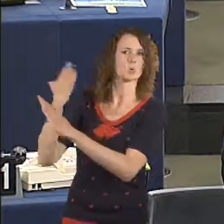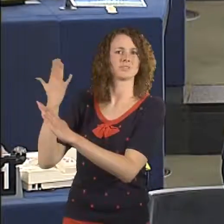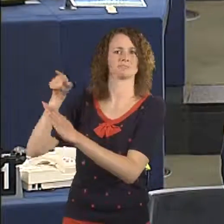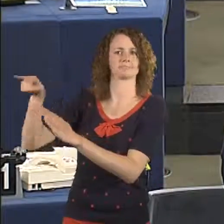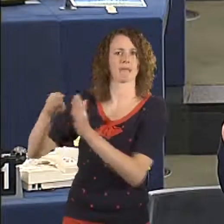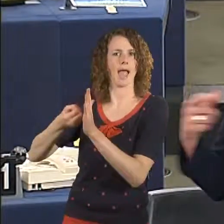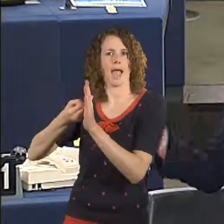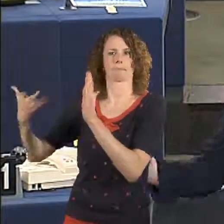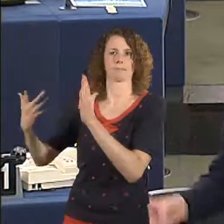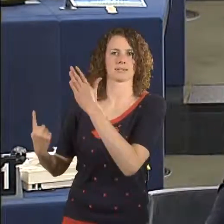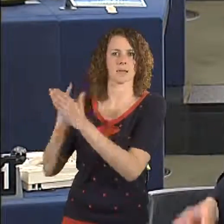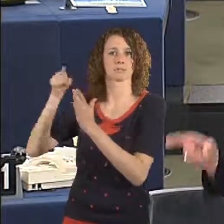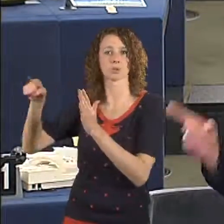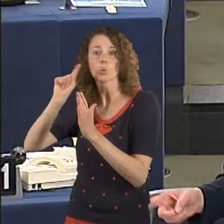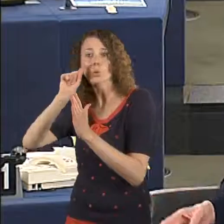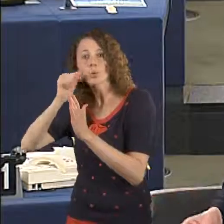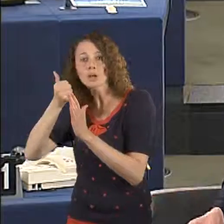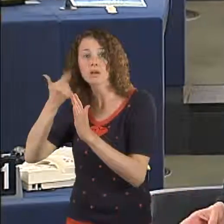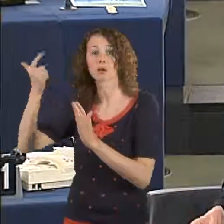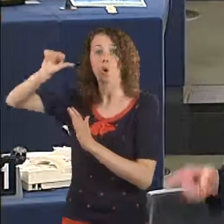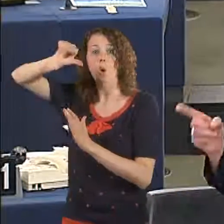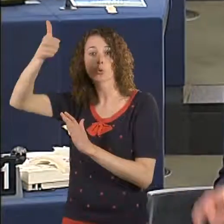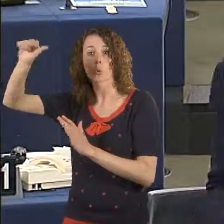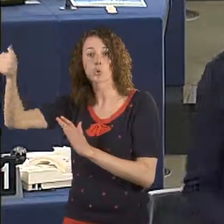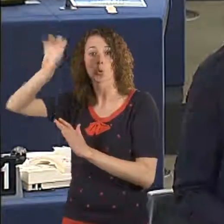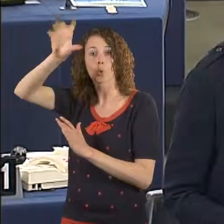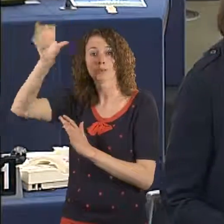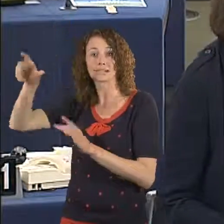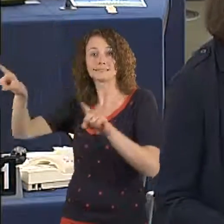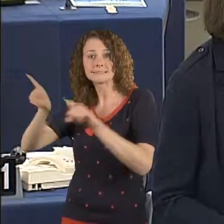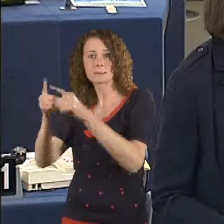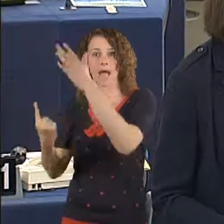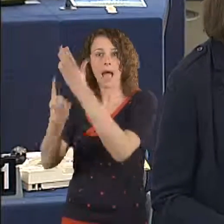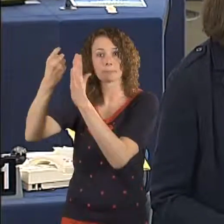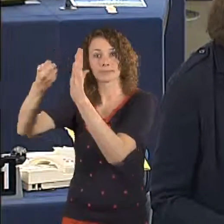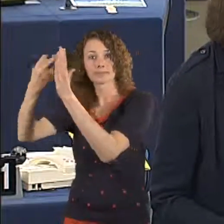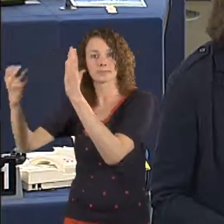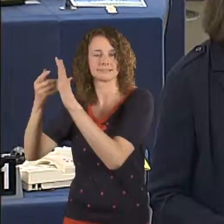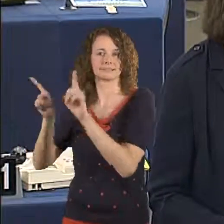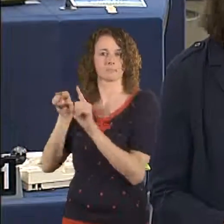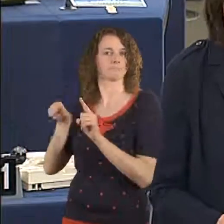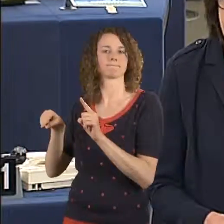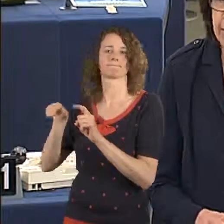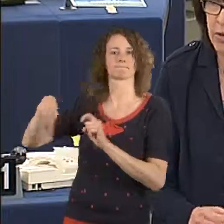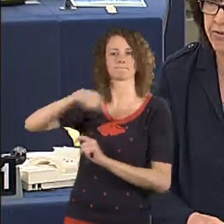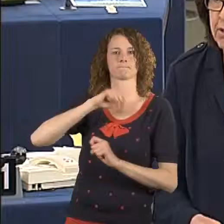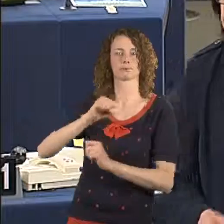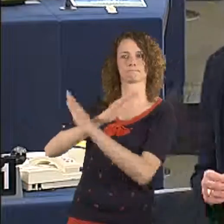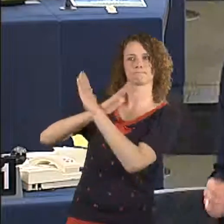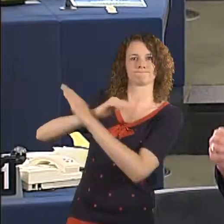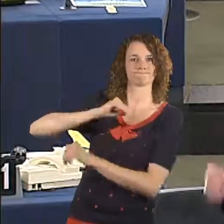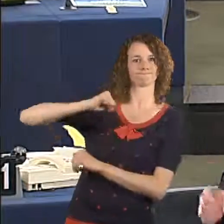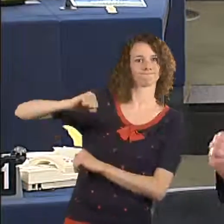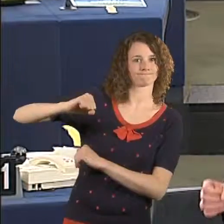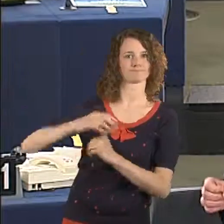just how helpless the Commission is and how helpless we are. In July, we voted on a report on Hungary